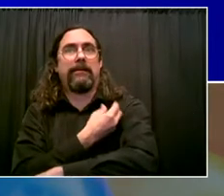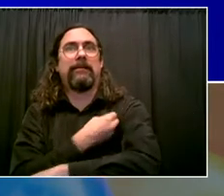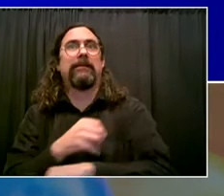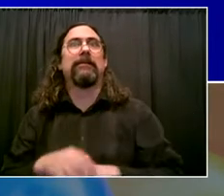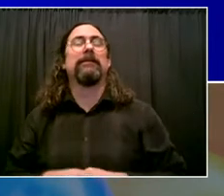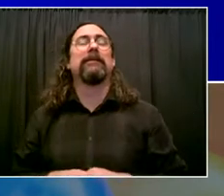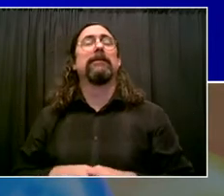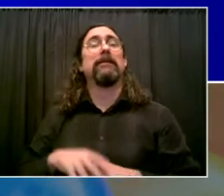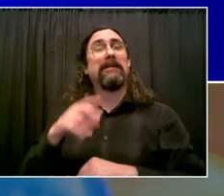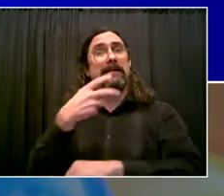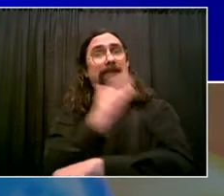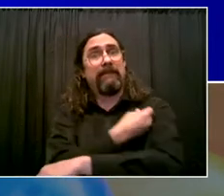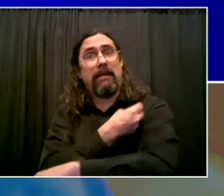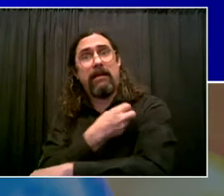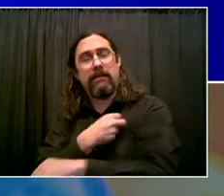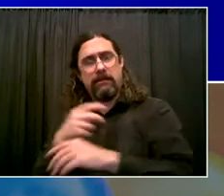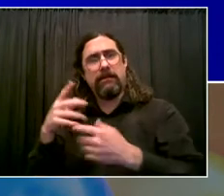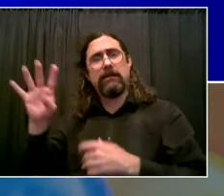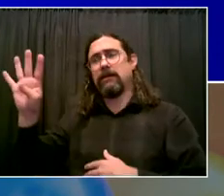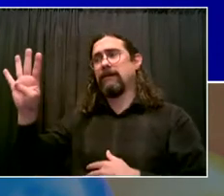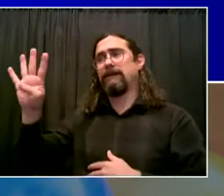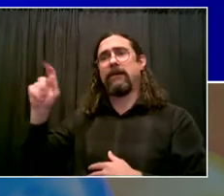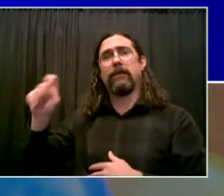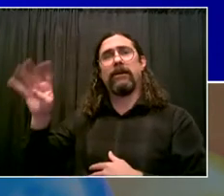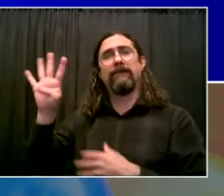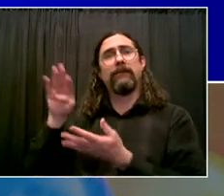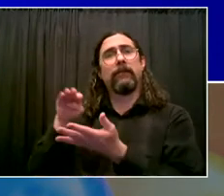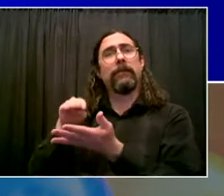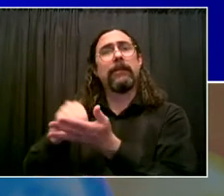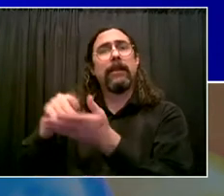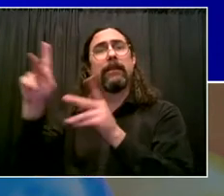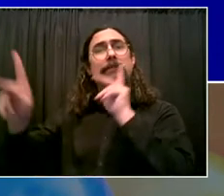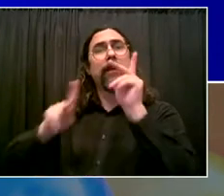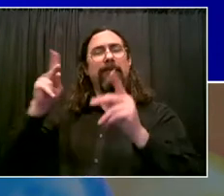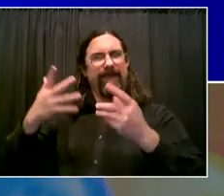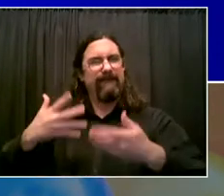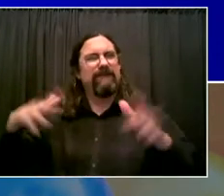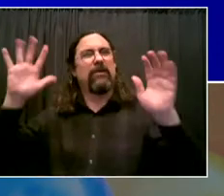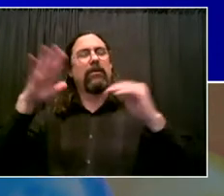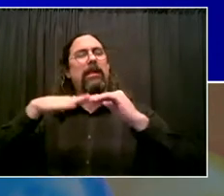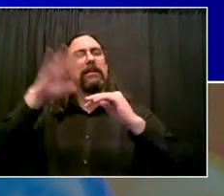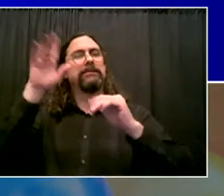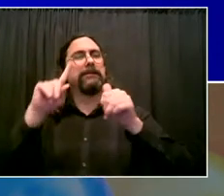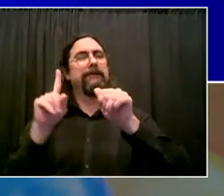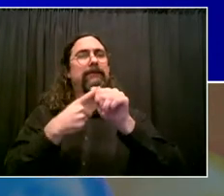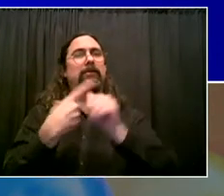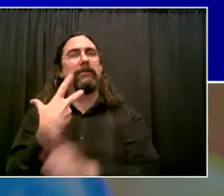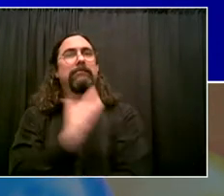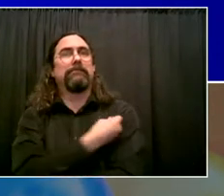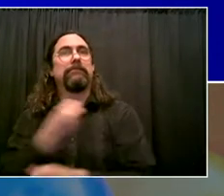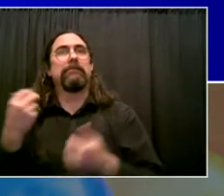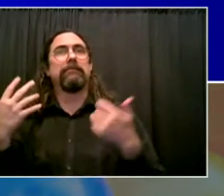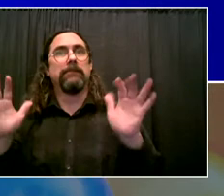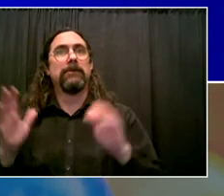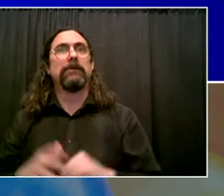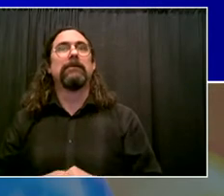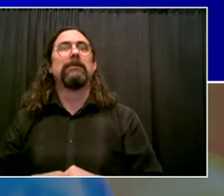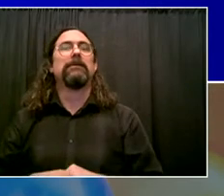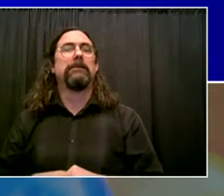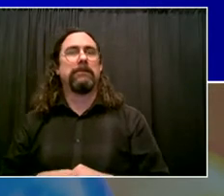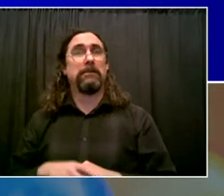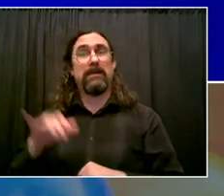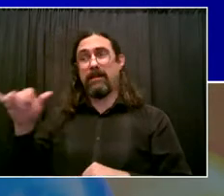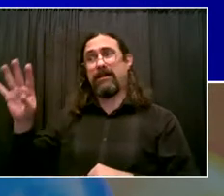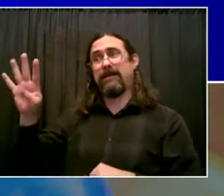overwhelmingly, folks who get their first dose, come back and get their second dose. So these are signs of something good happening. Overall doses